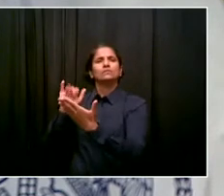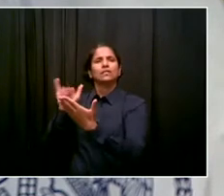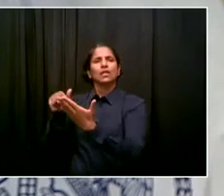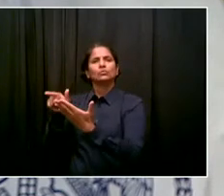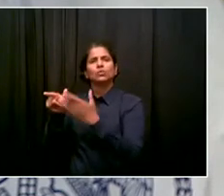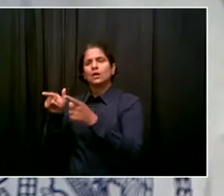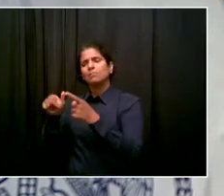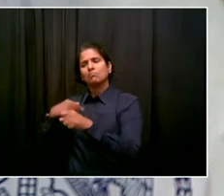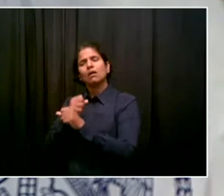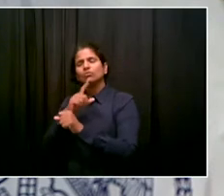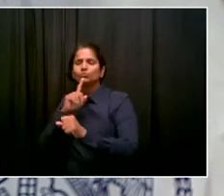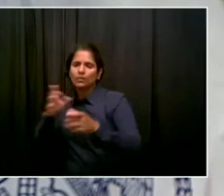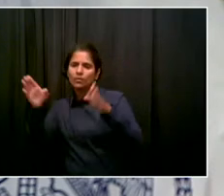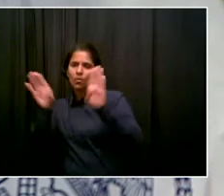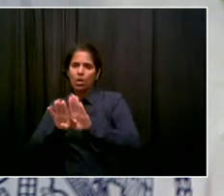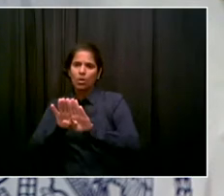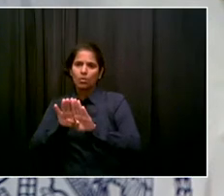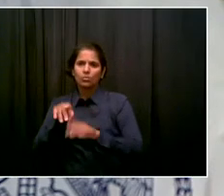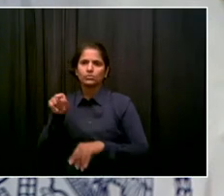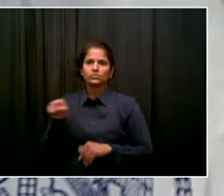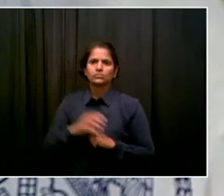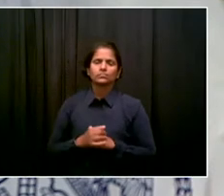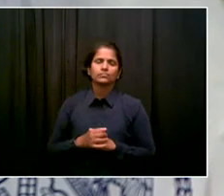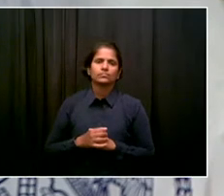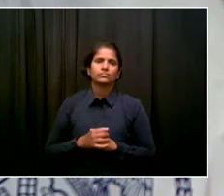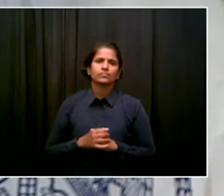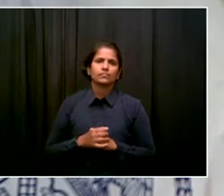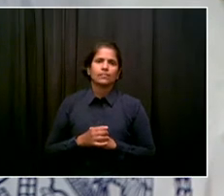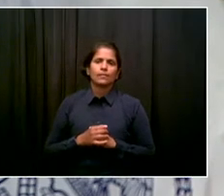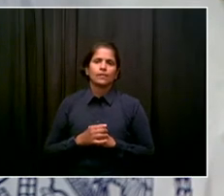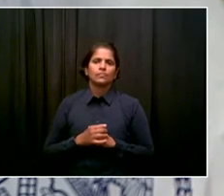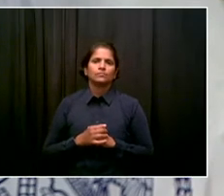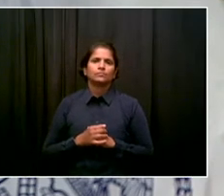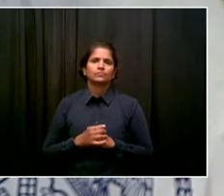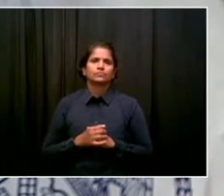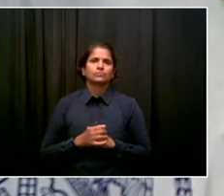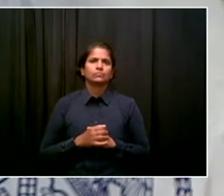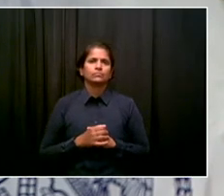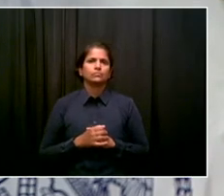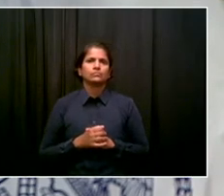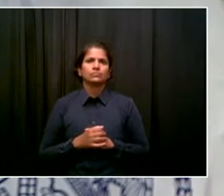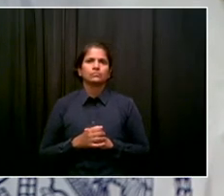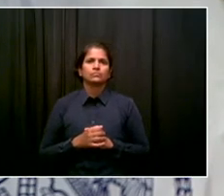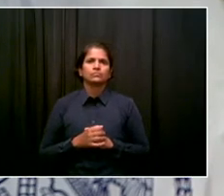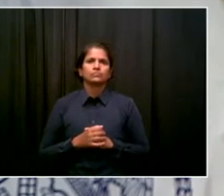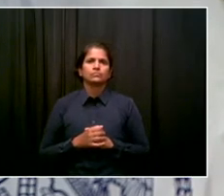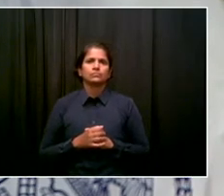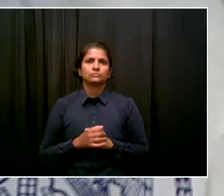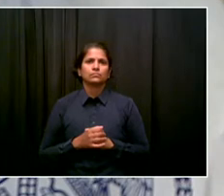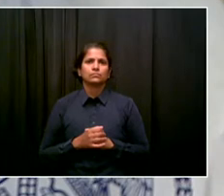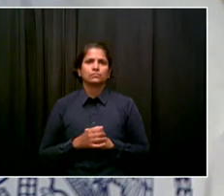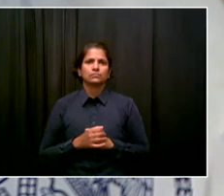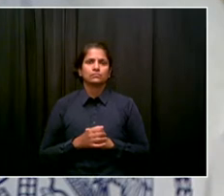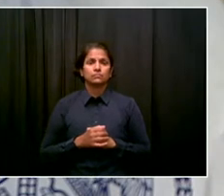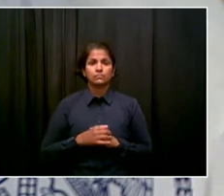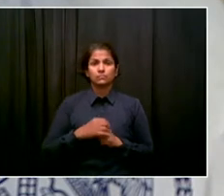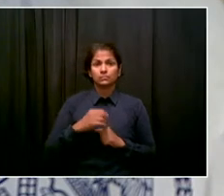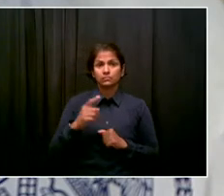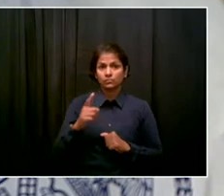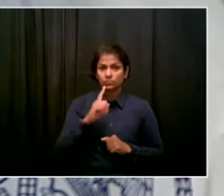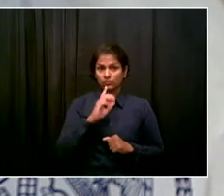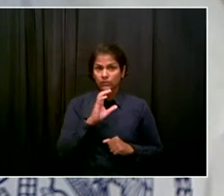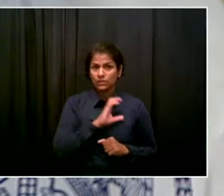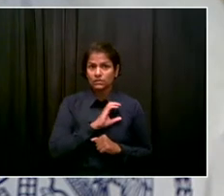Okay. So I guess it sounds like what you're saying is you are okay with police making the decision to unilaterally close parks